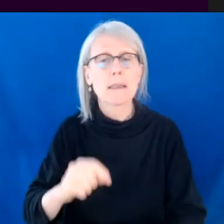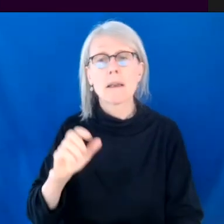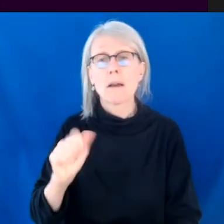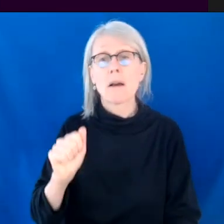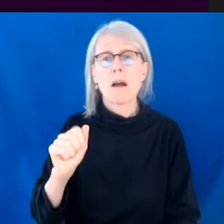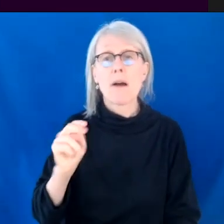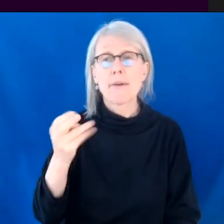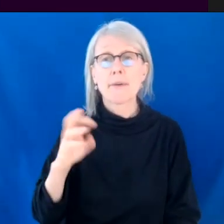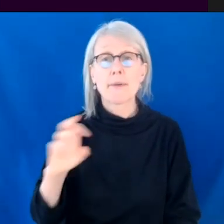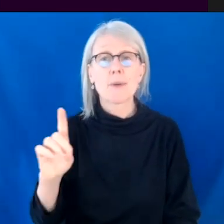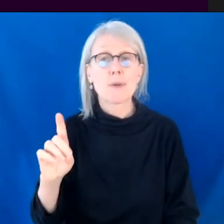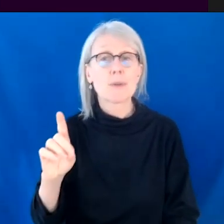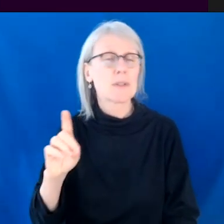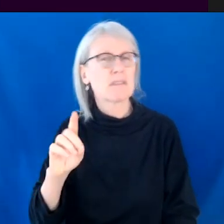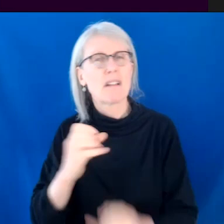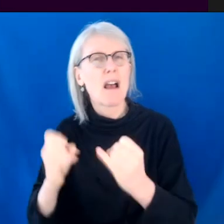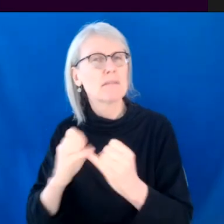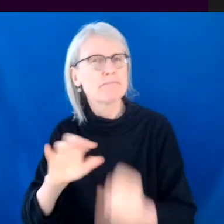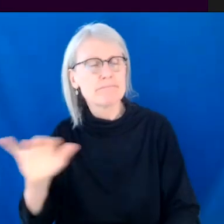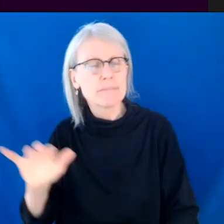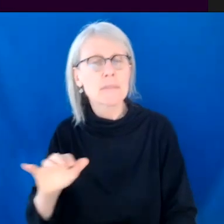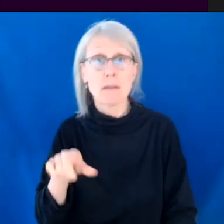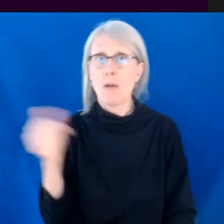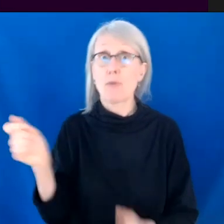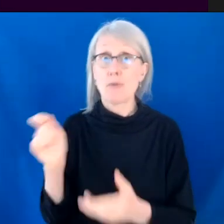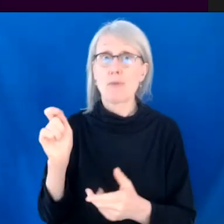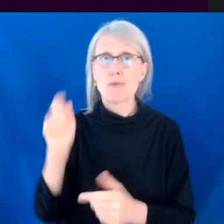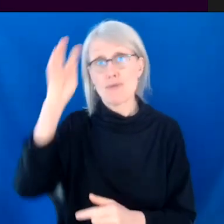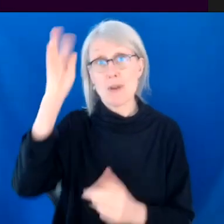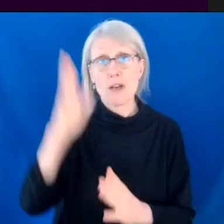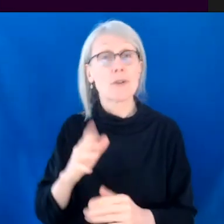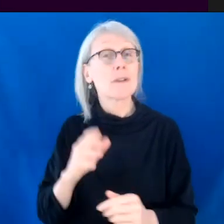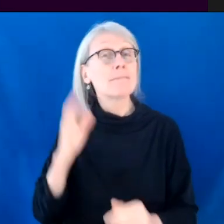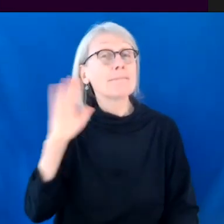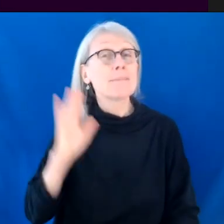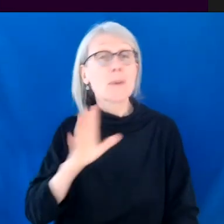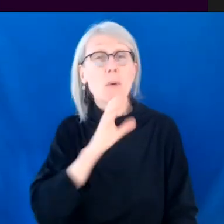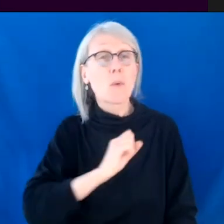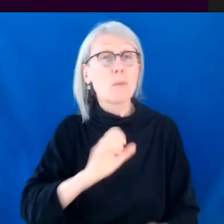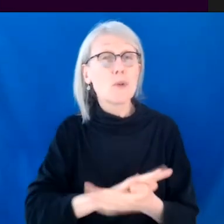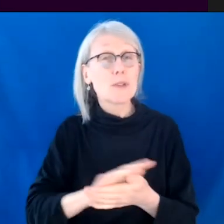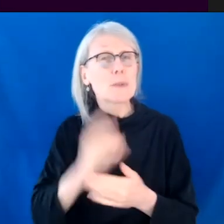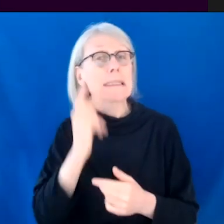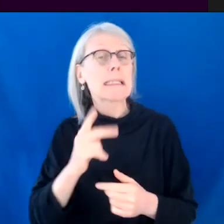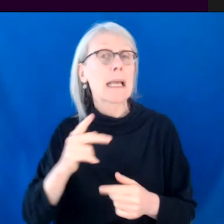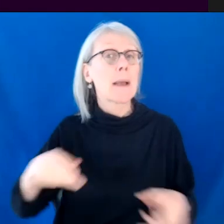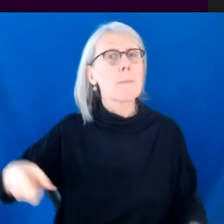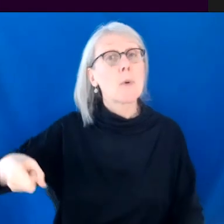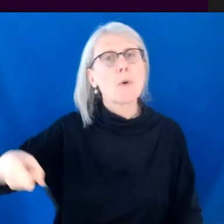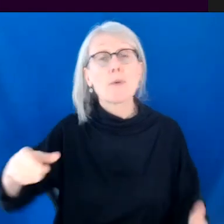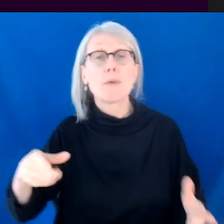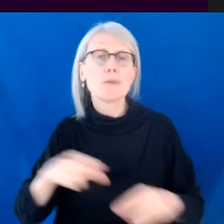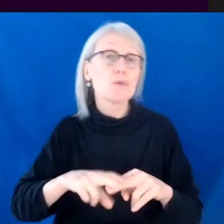creators would always say, like, if you watch an old movie, you'll see the porters like in the background, you know, people will be on the train